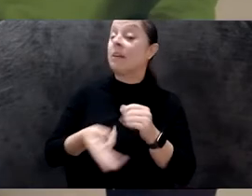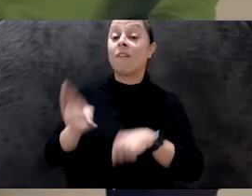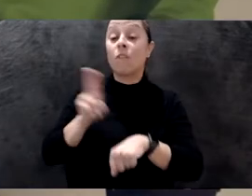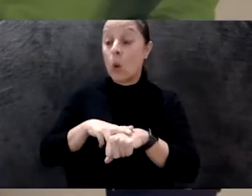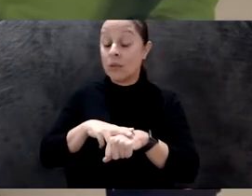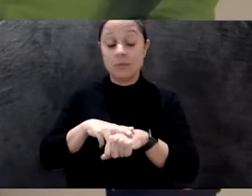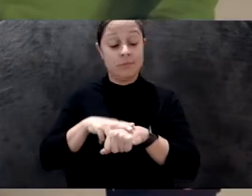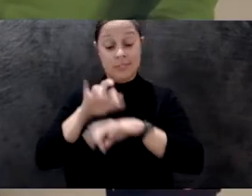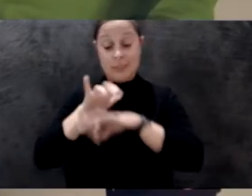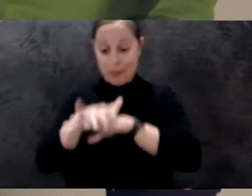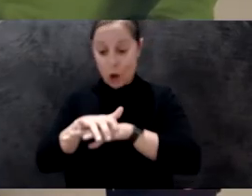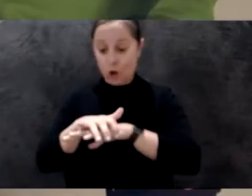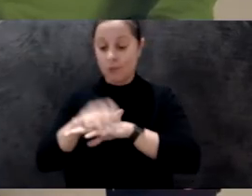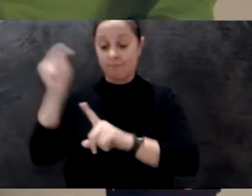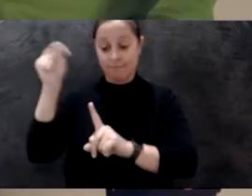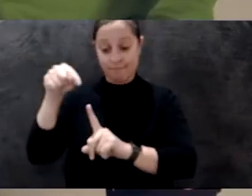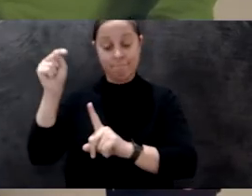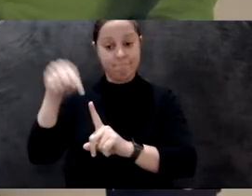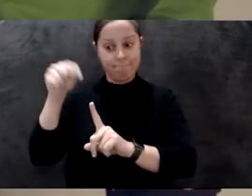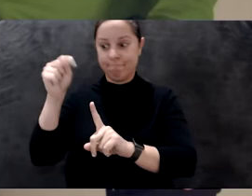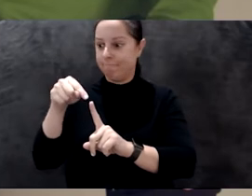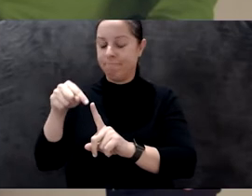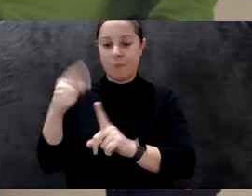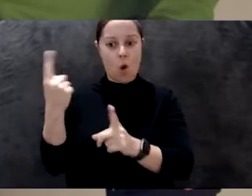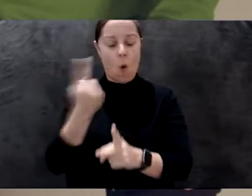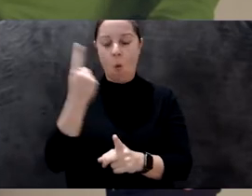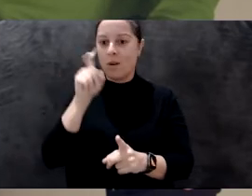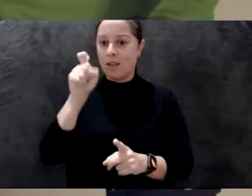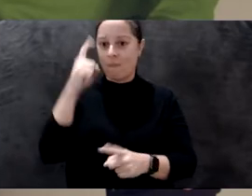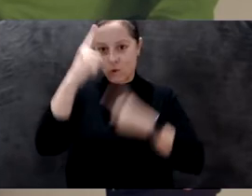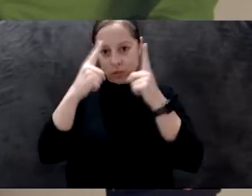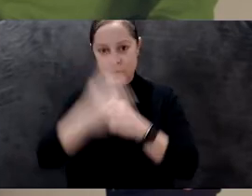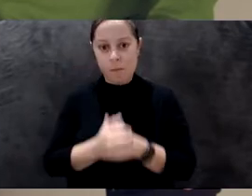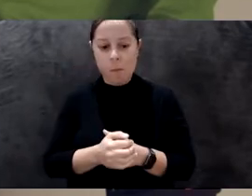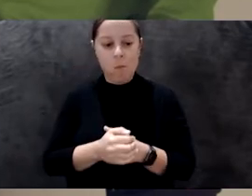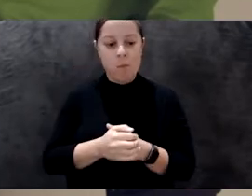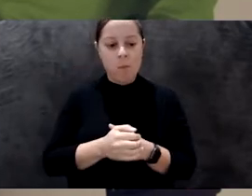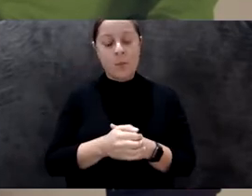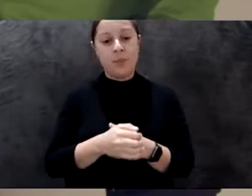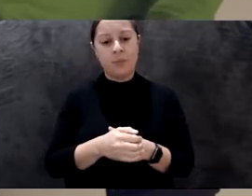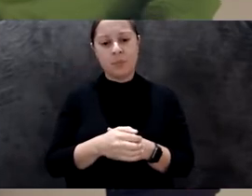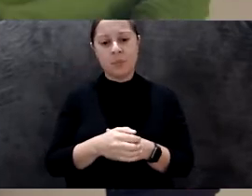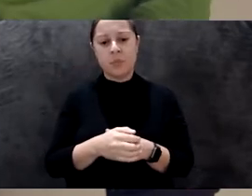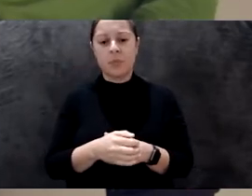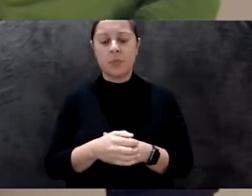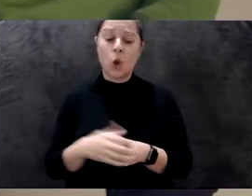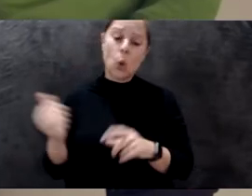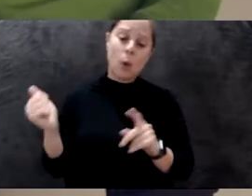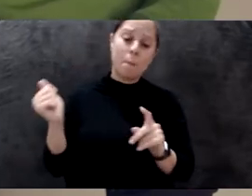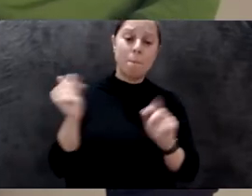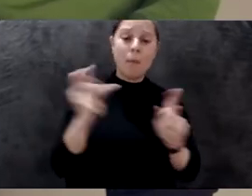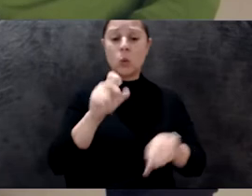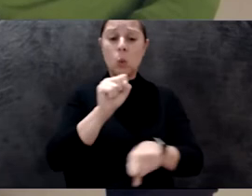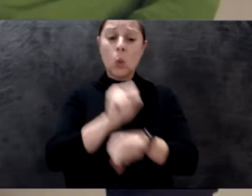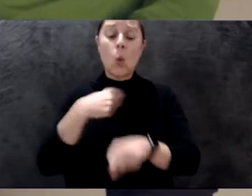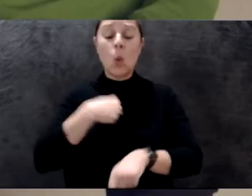No, and going back to the work, right, I mean, it have happened so many things, right? When we work with Harriet Washington, we entered in